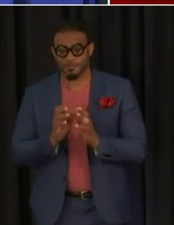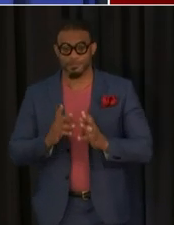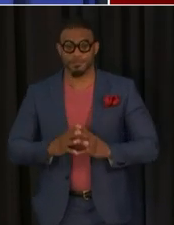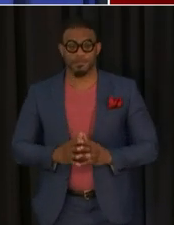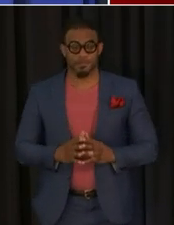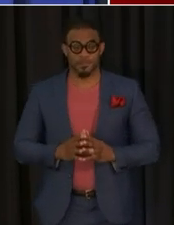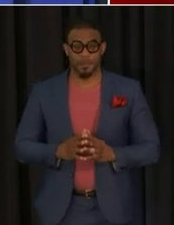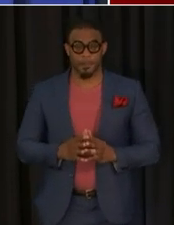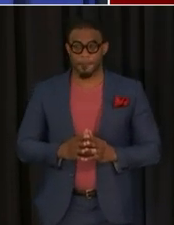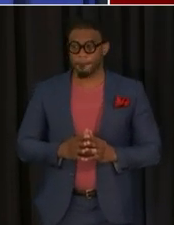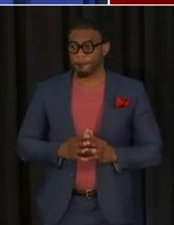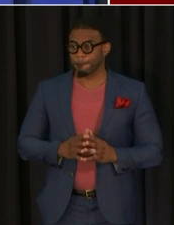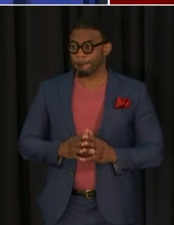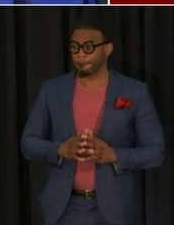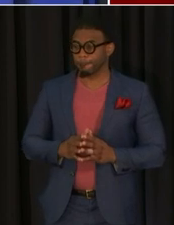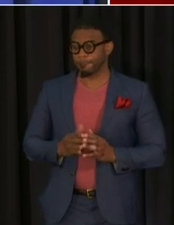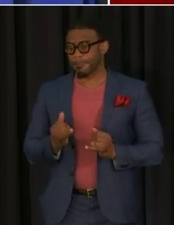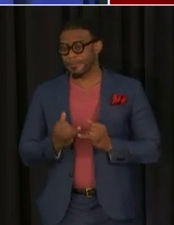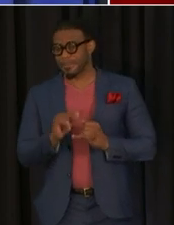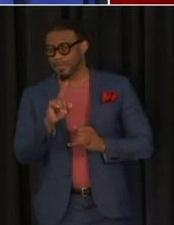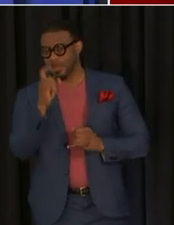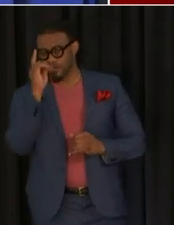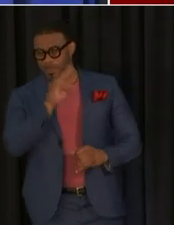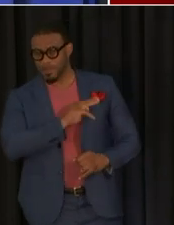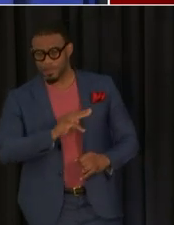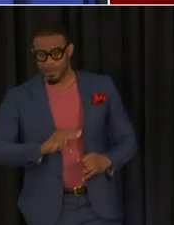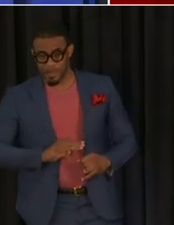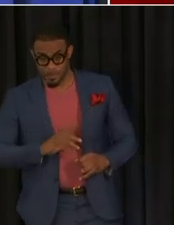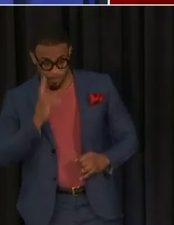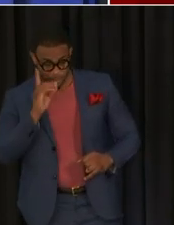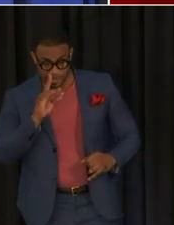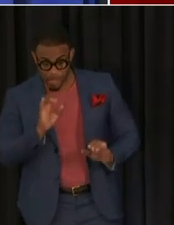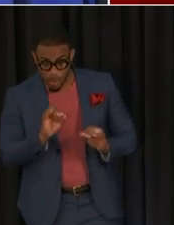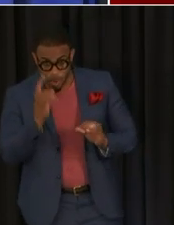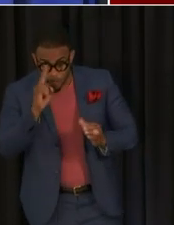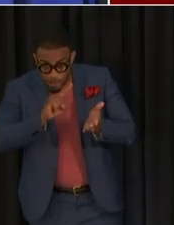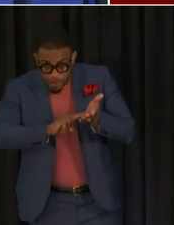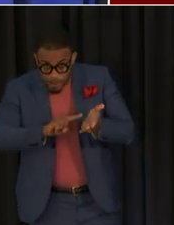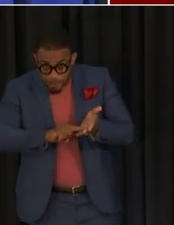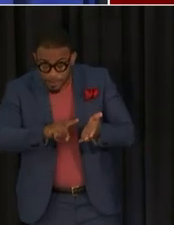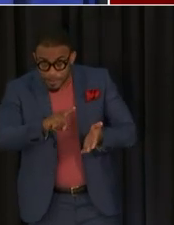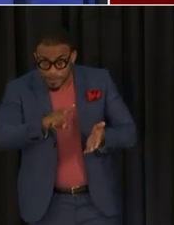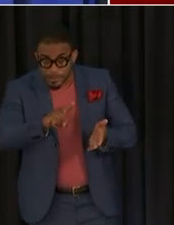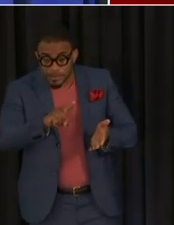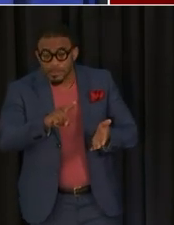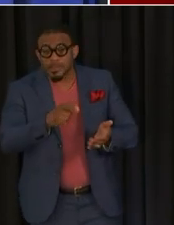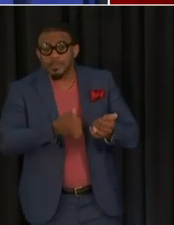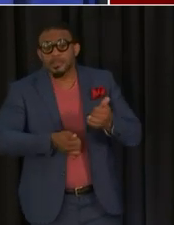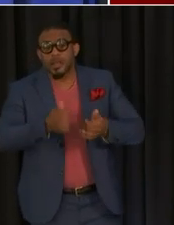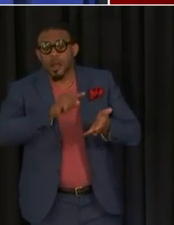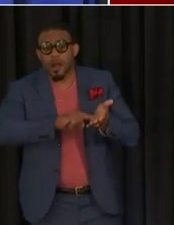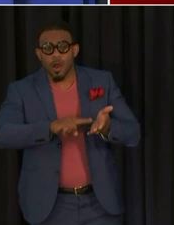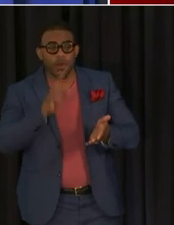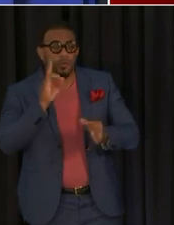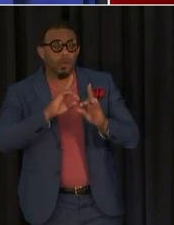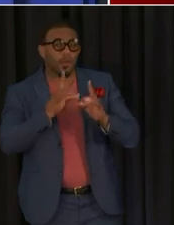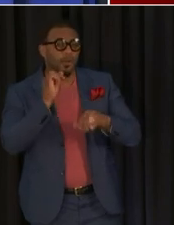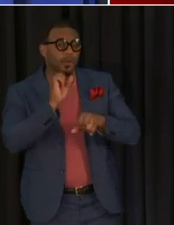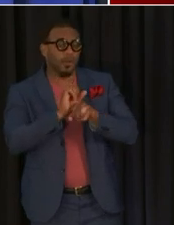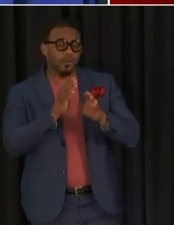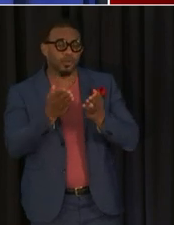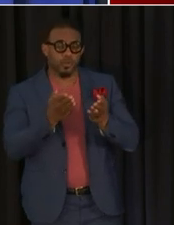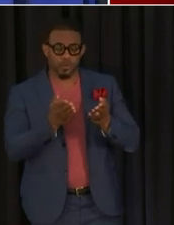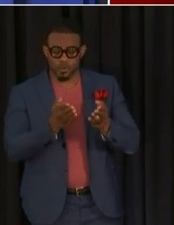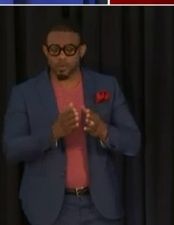ways of reaching people where they are and then a last question for the mayor so the dc's office of inspector general's auditing the department